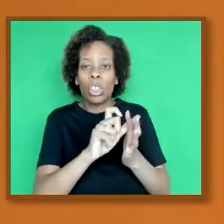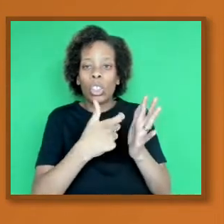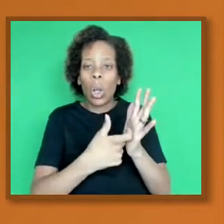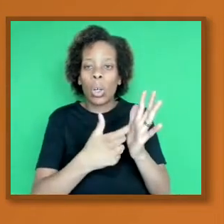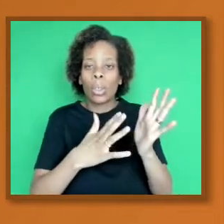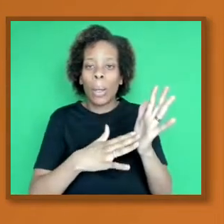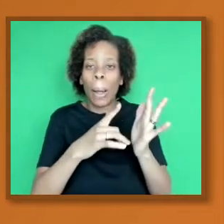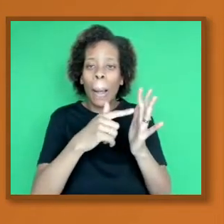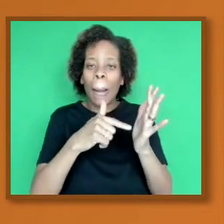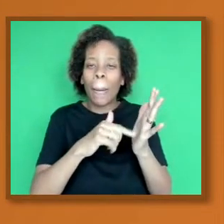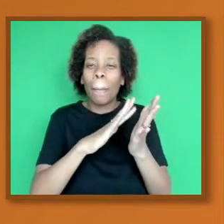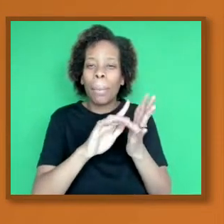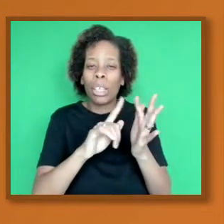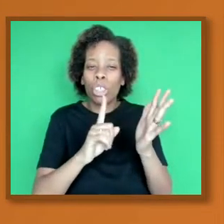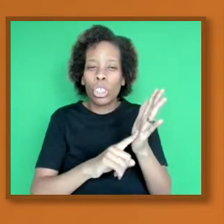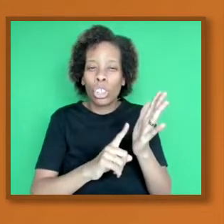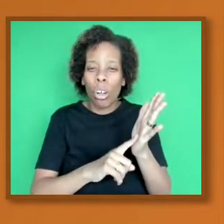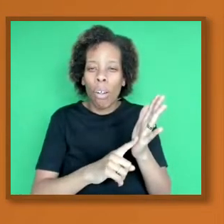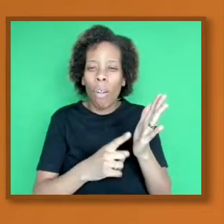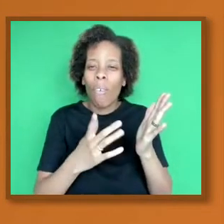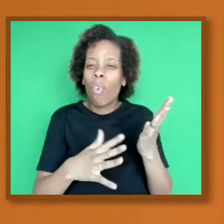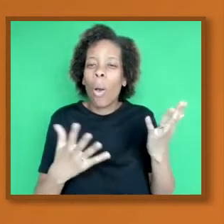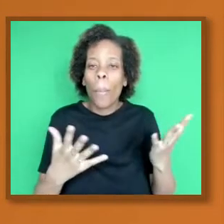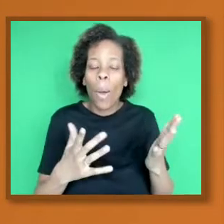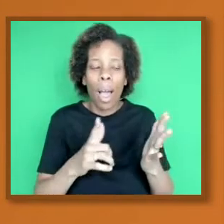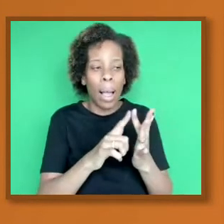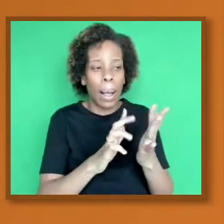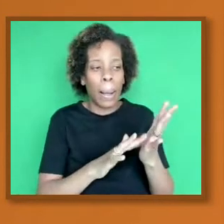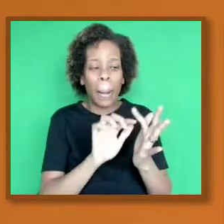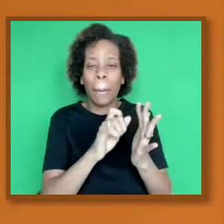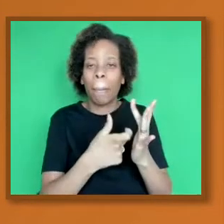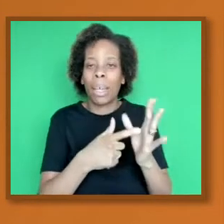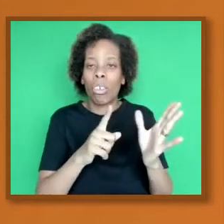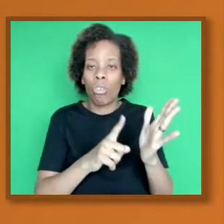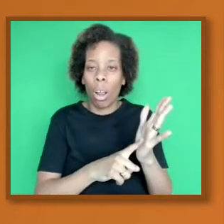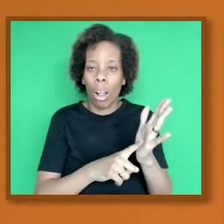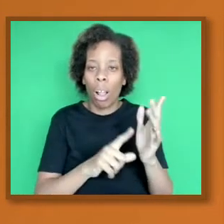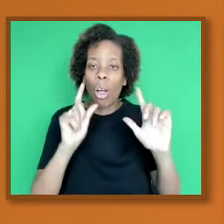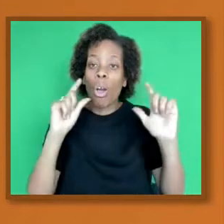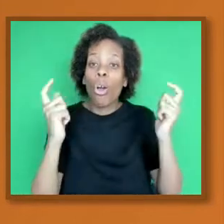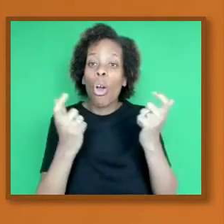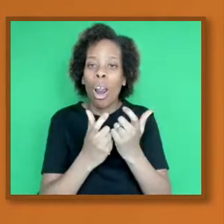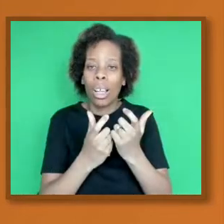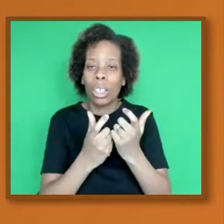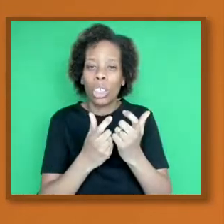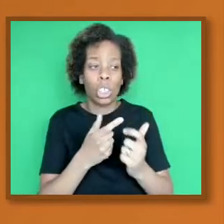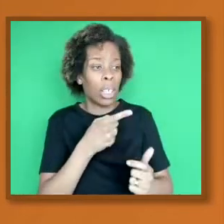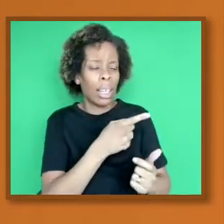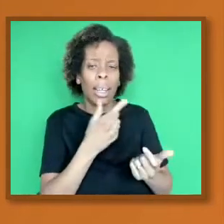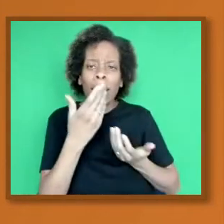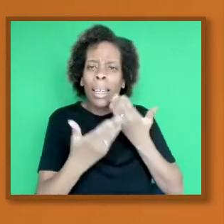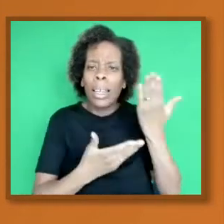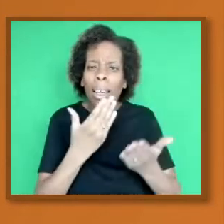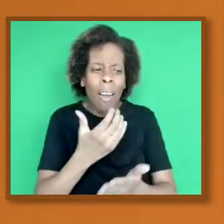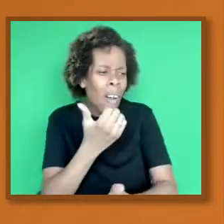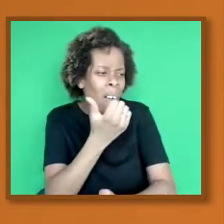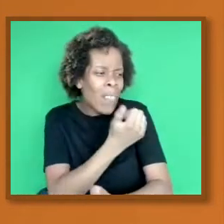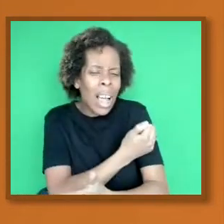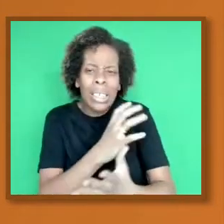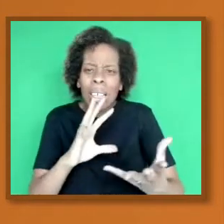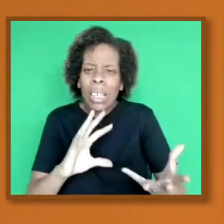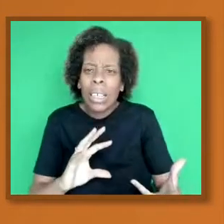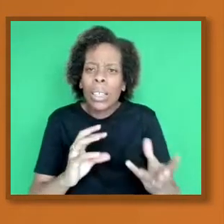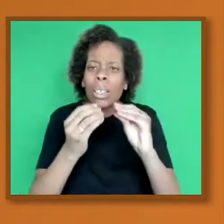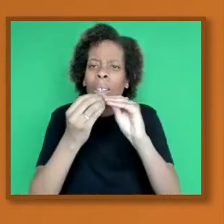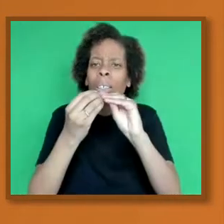about the vaccine and the vaccine design, which are really important questions. I think folks have got and